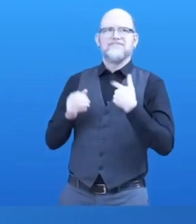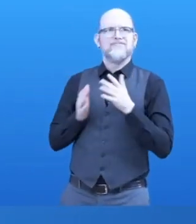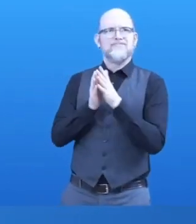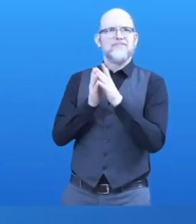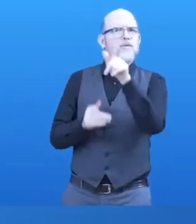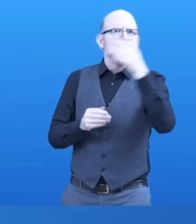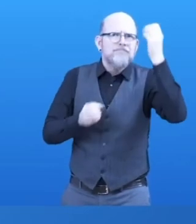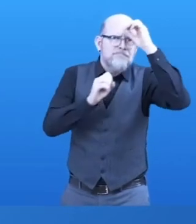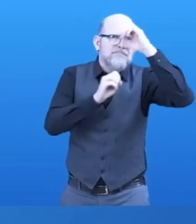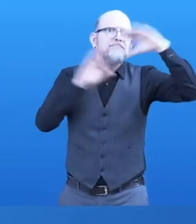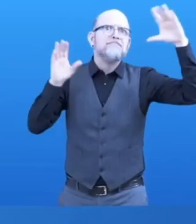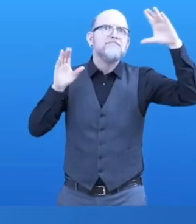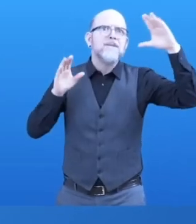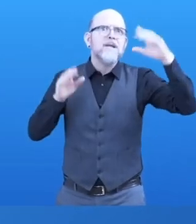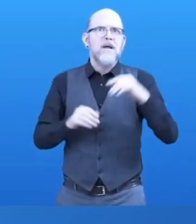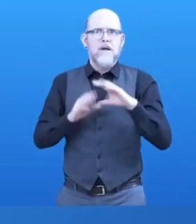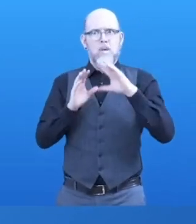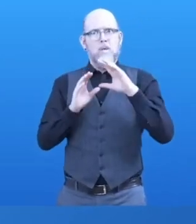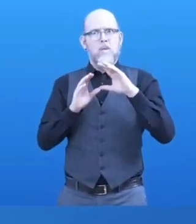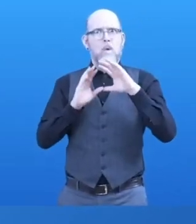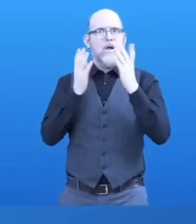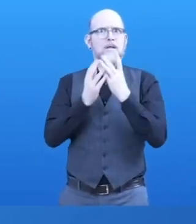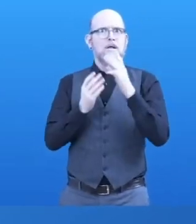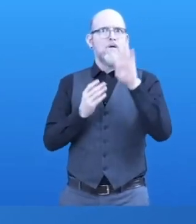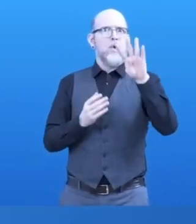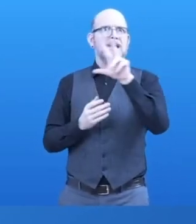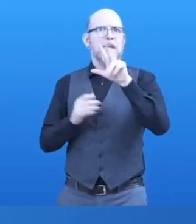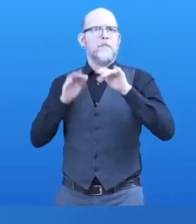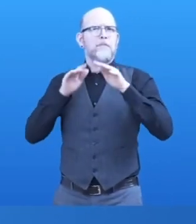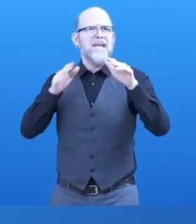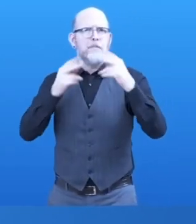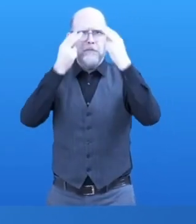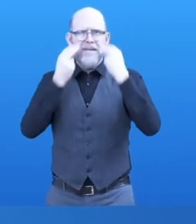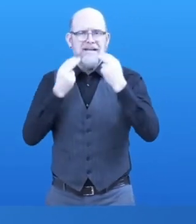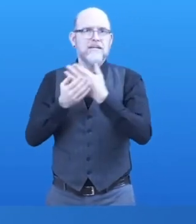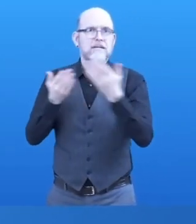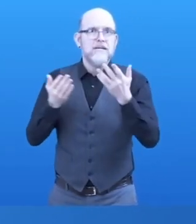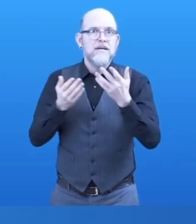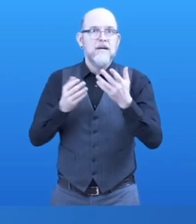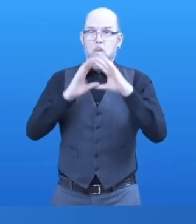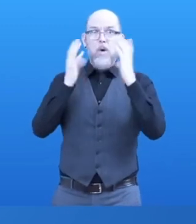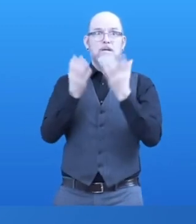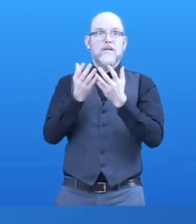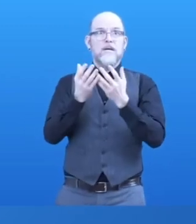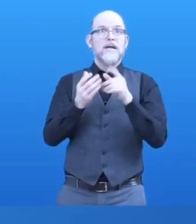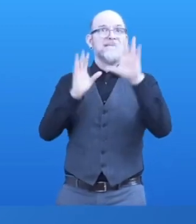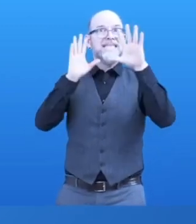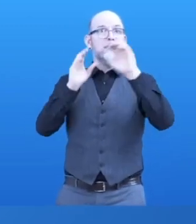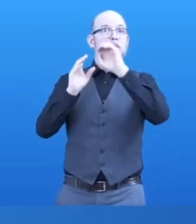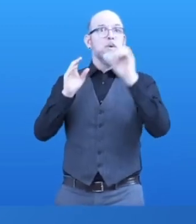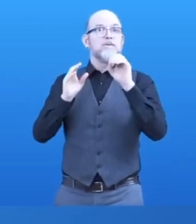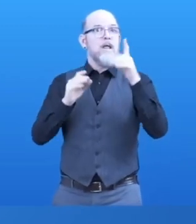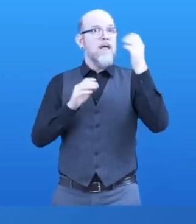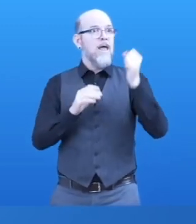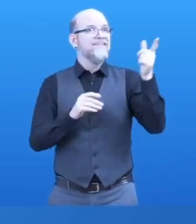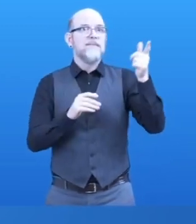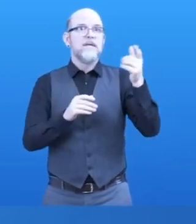living on this planet today. And be aware, you only have a 10% chance to live in a high income country, where good education and